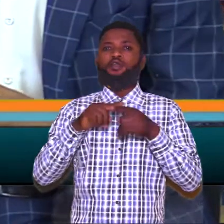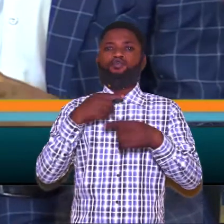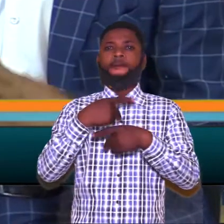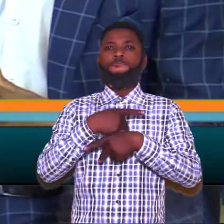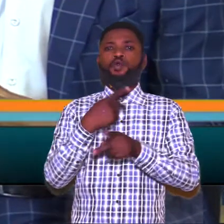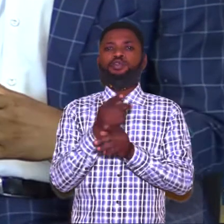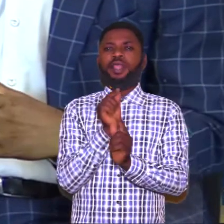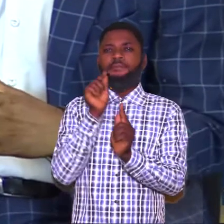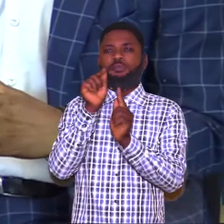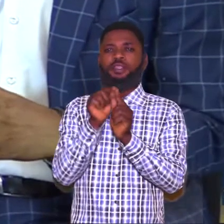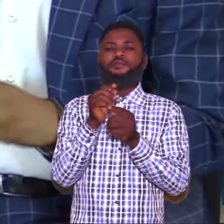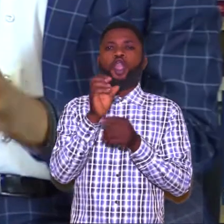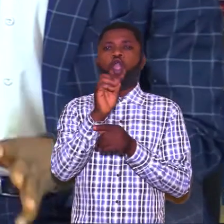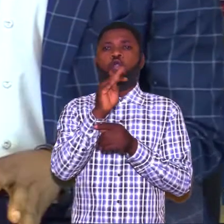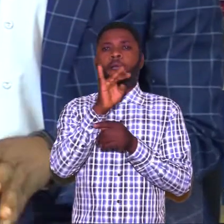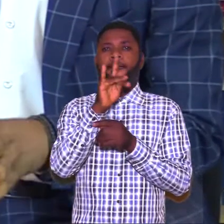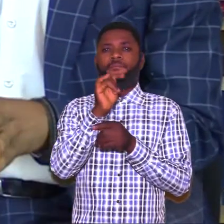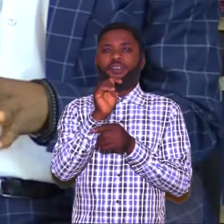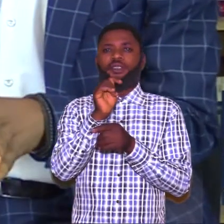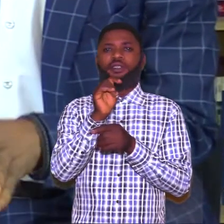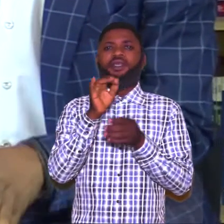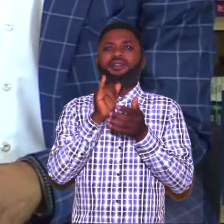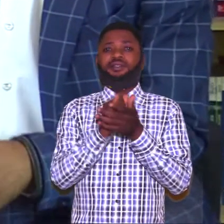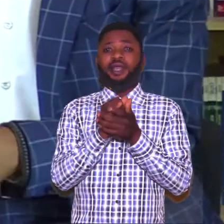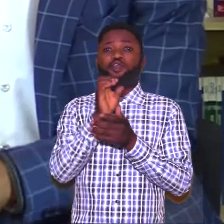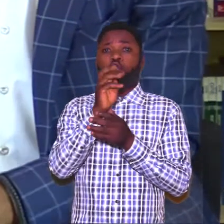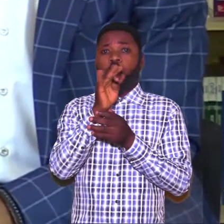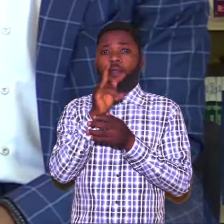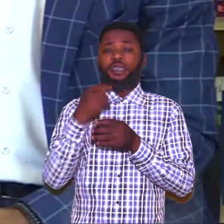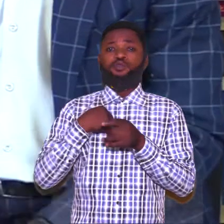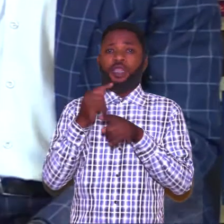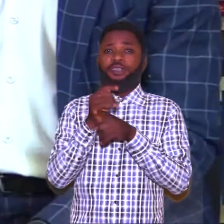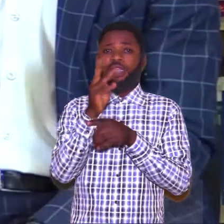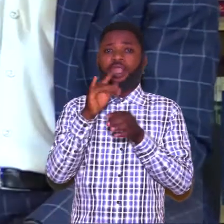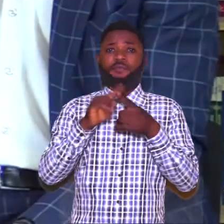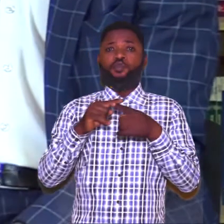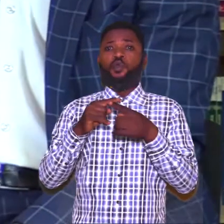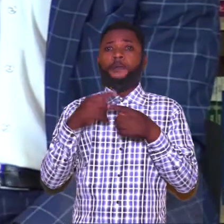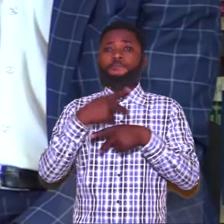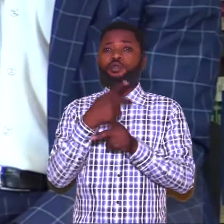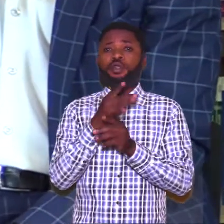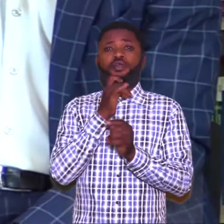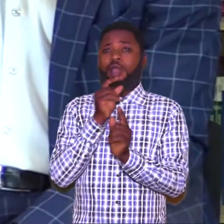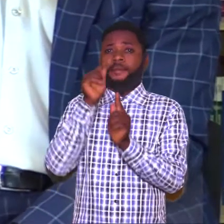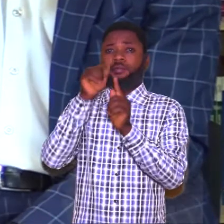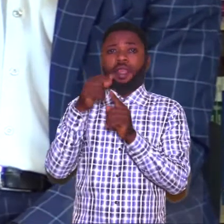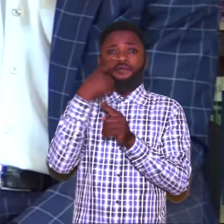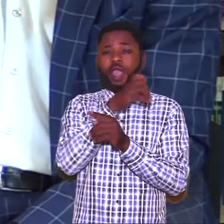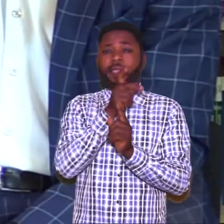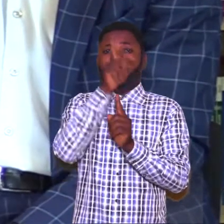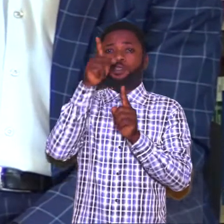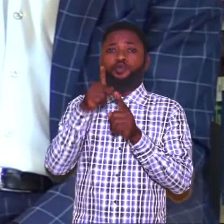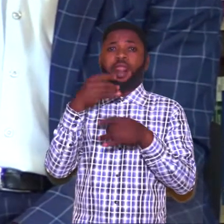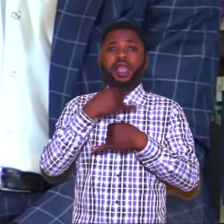specific object that object that we are training them to produce is not specifically for a particular